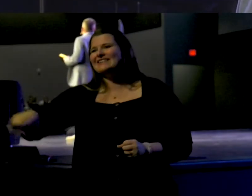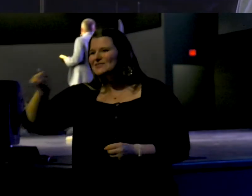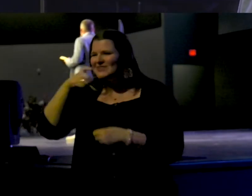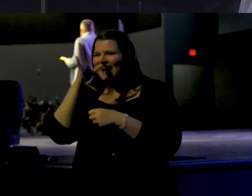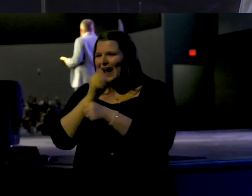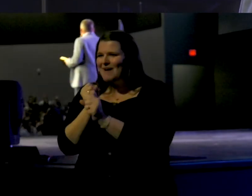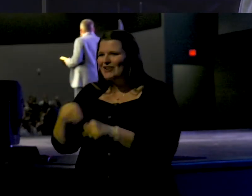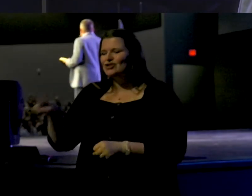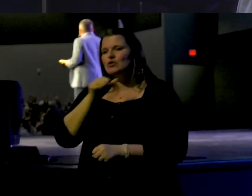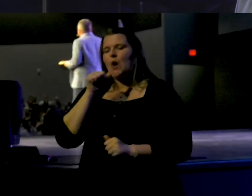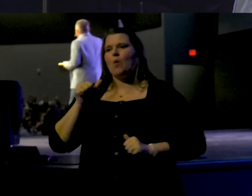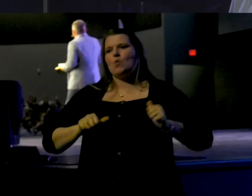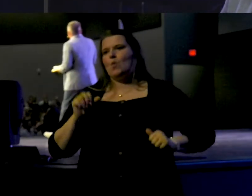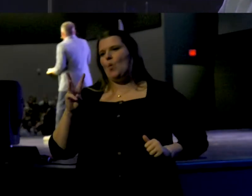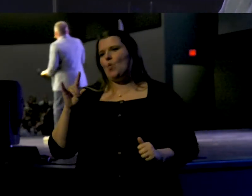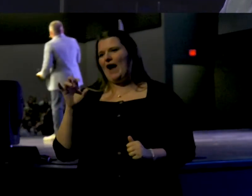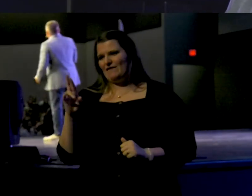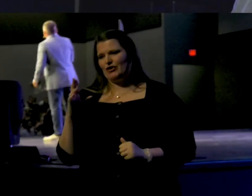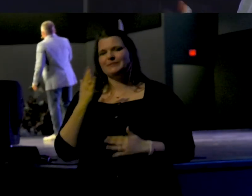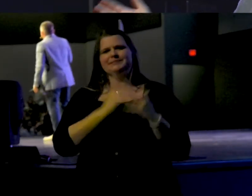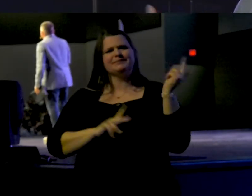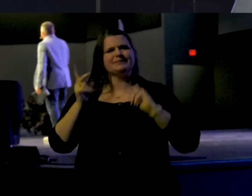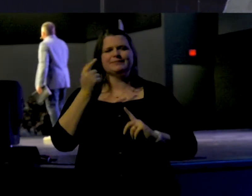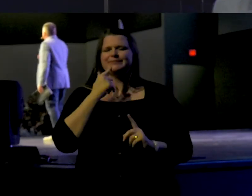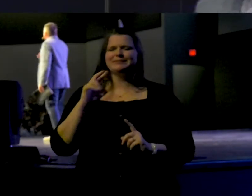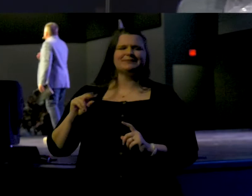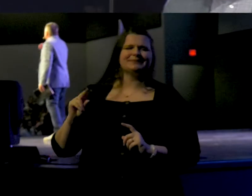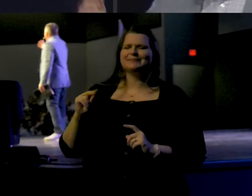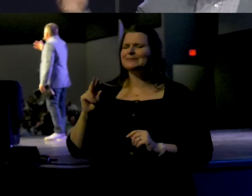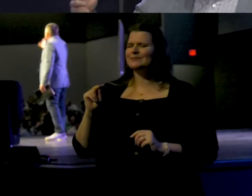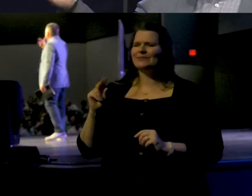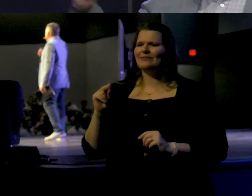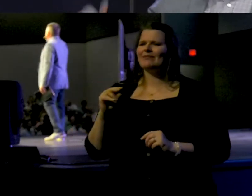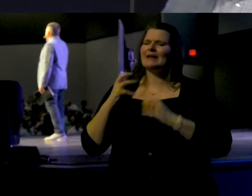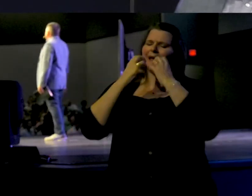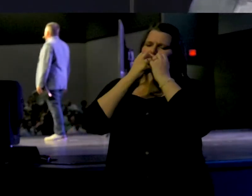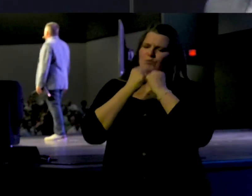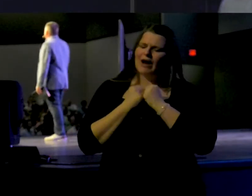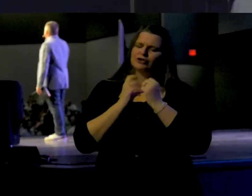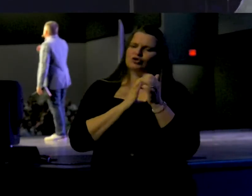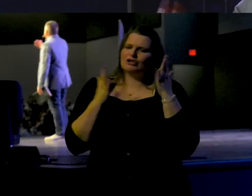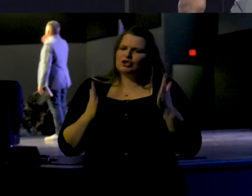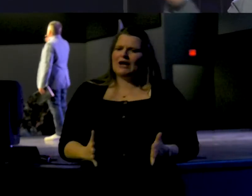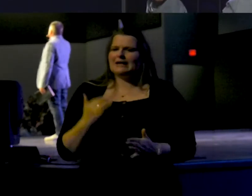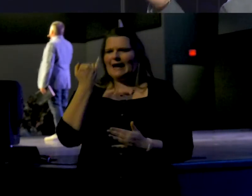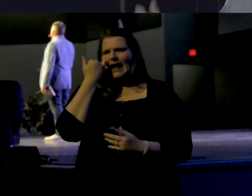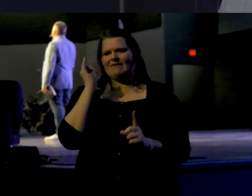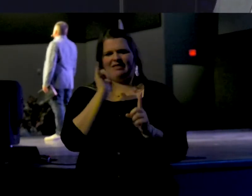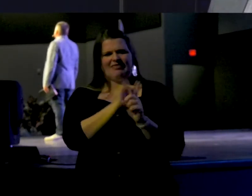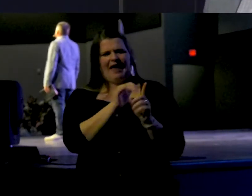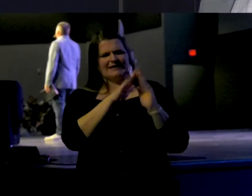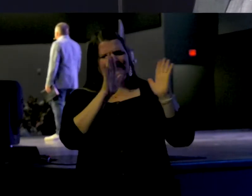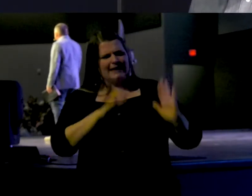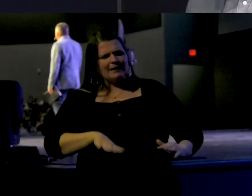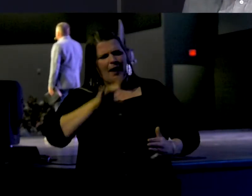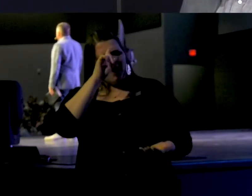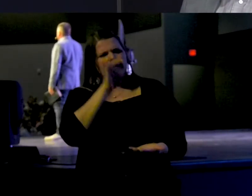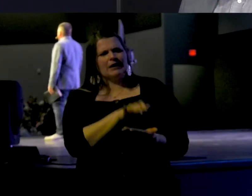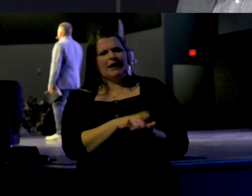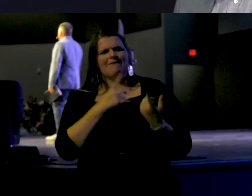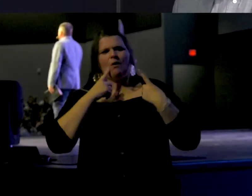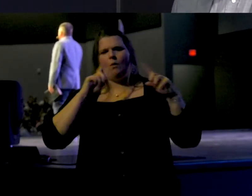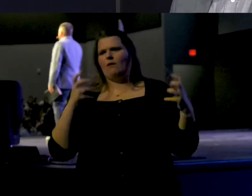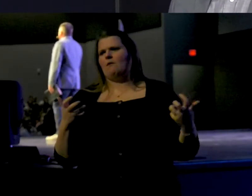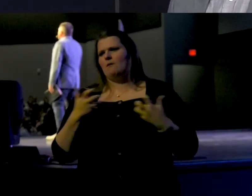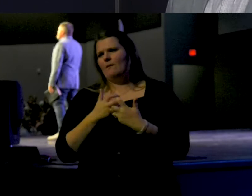Don't waver. Some people would say, no, no, no, no, no. Embrace Christianity if that system of beliefs works well